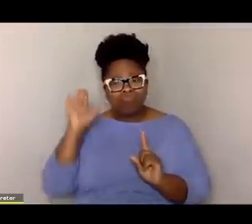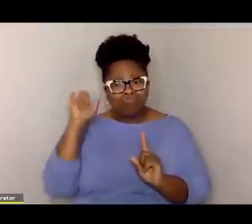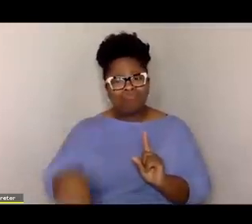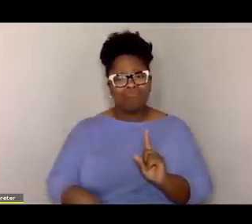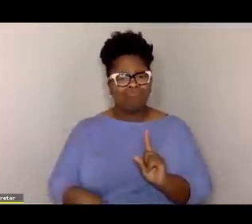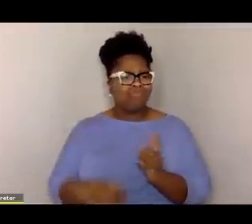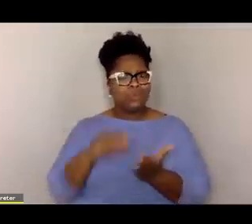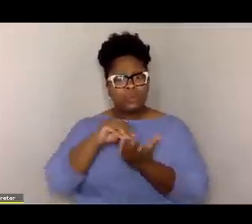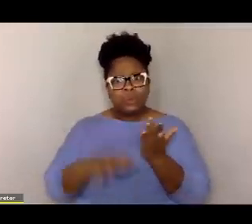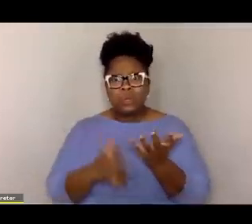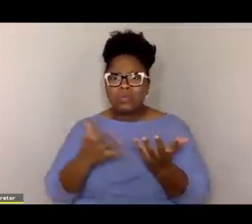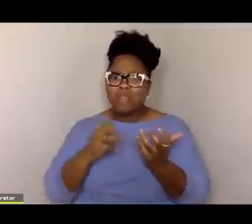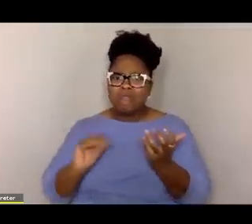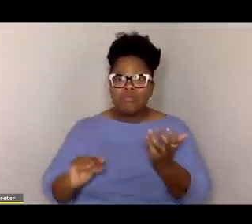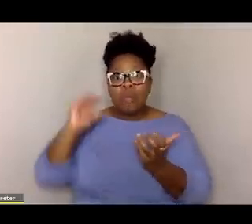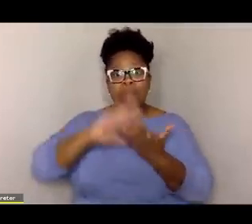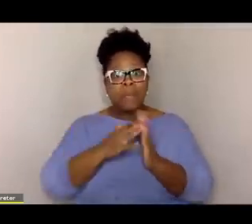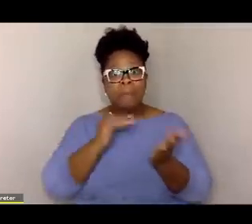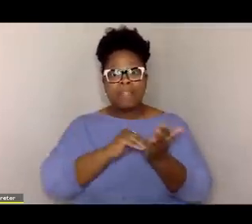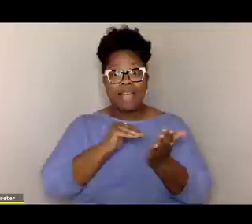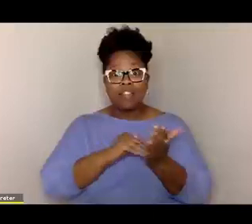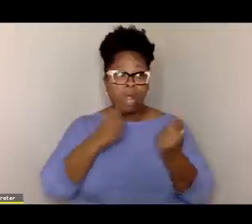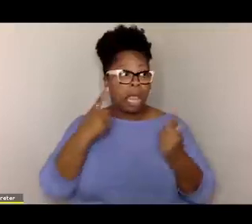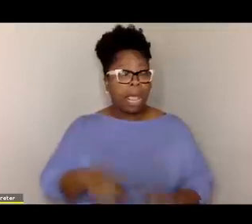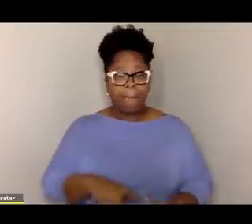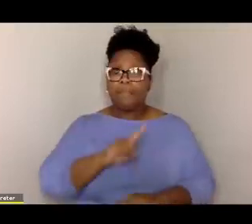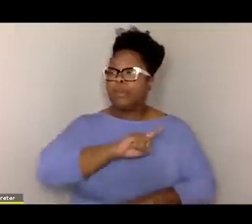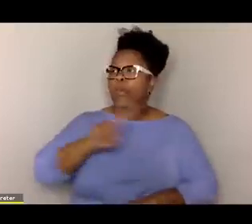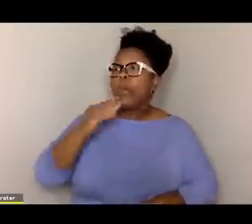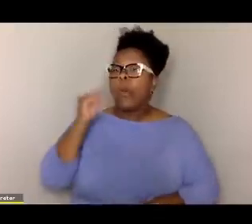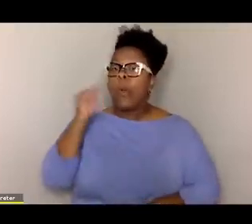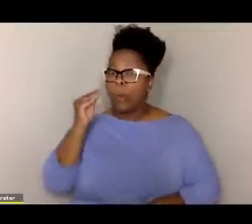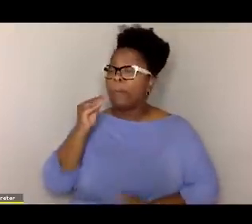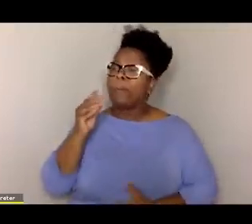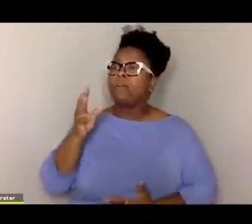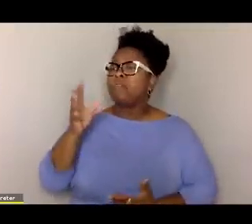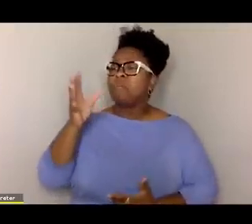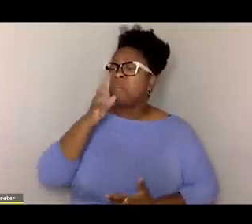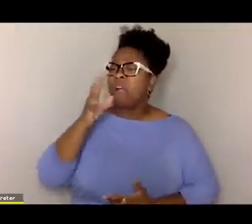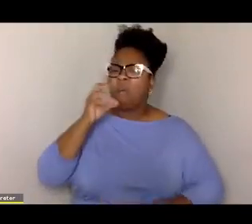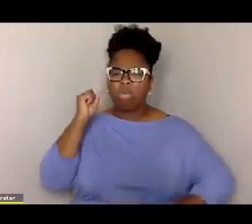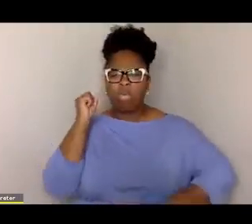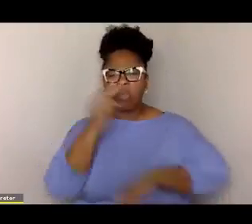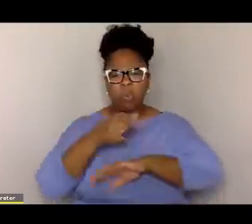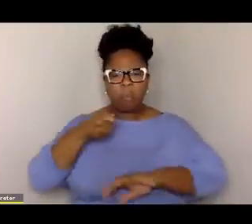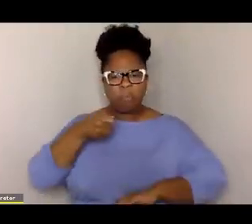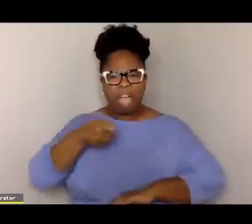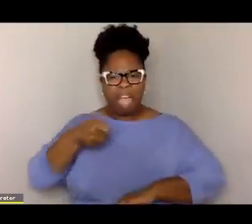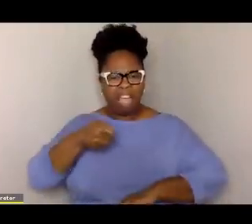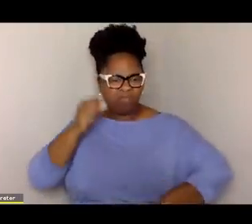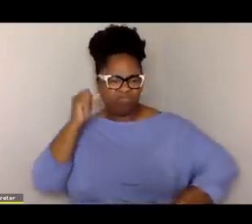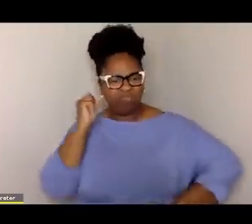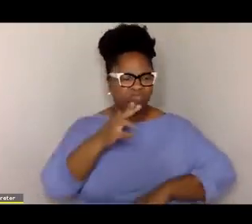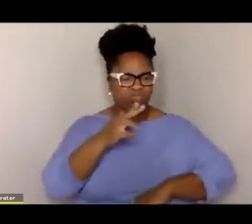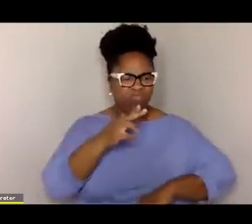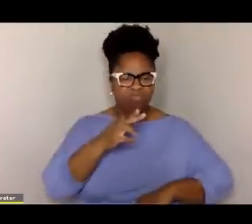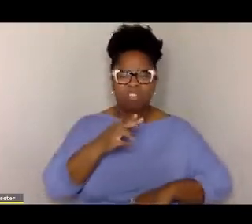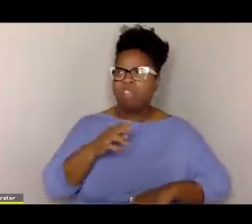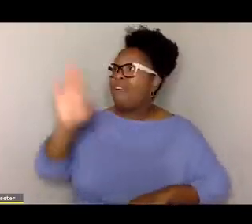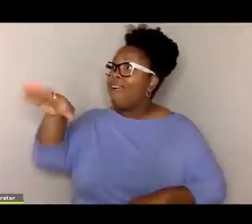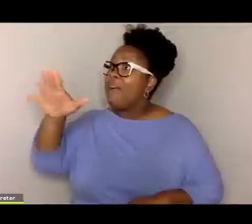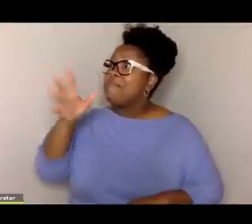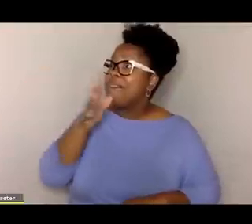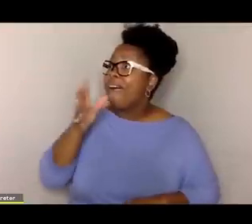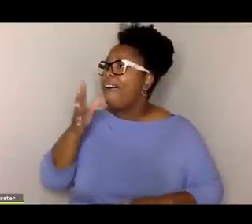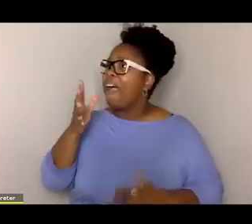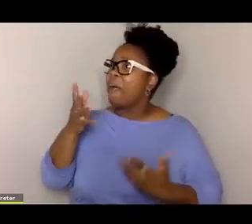wanted to be a doctor. And came home one day and his mother threw a pot of something at him and broke the tiles in